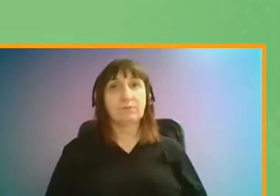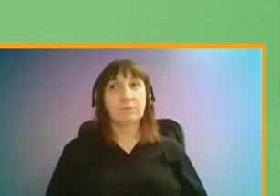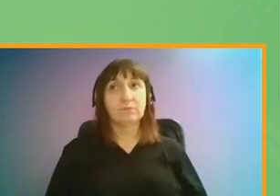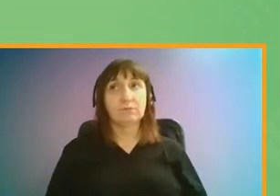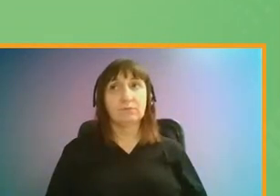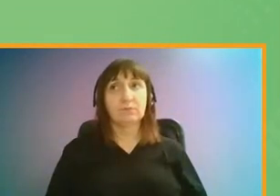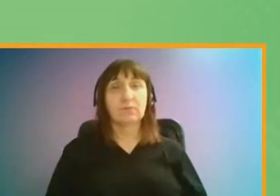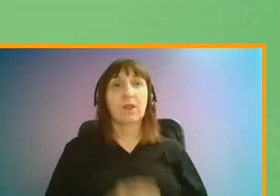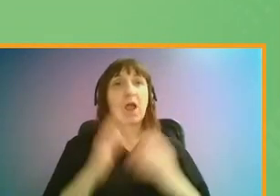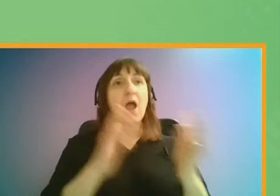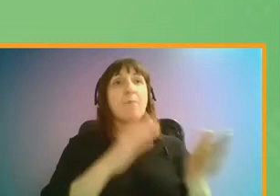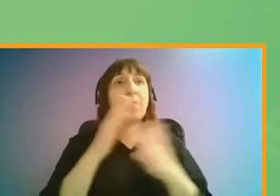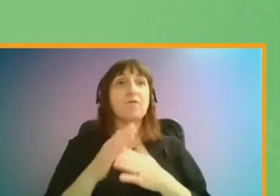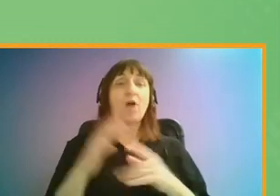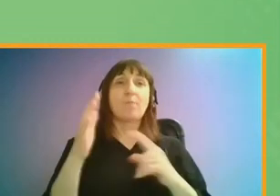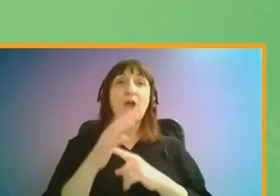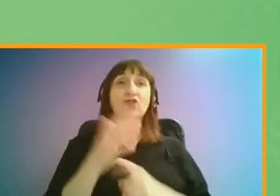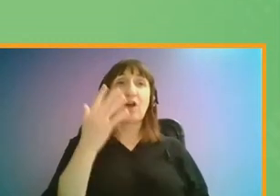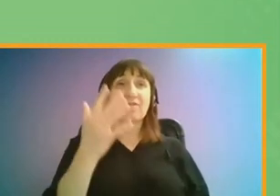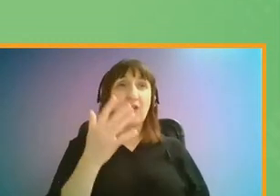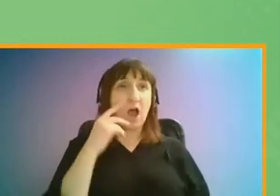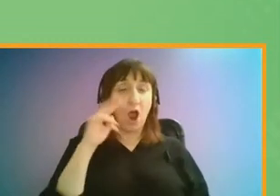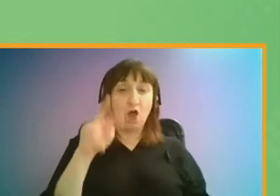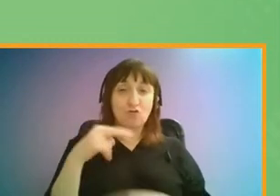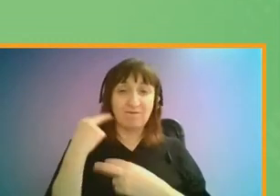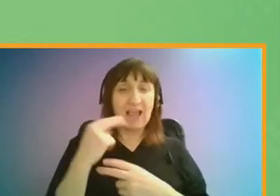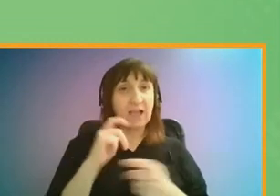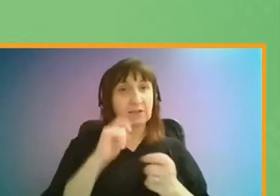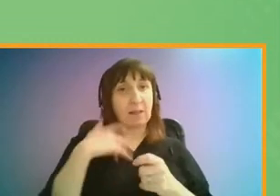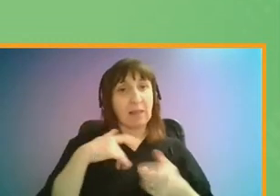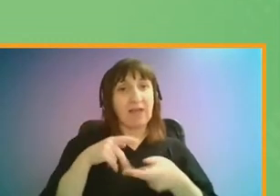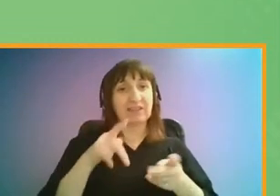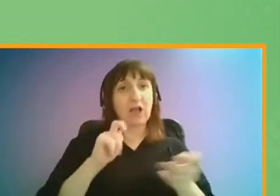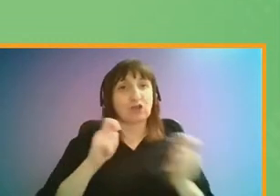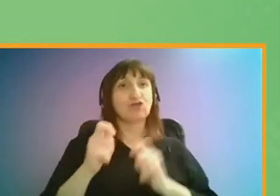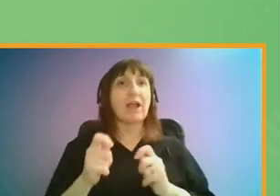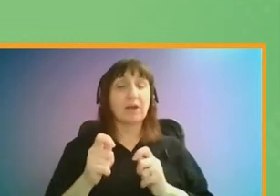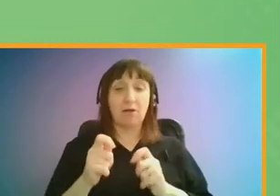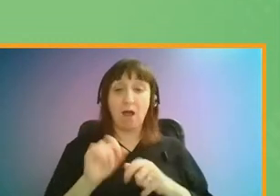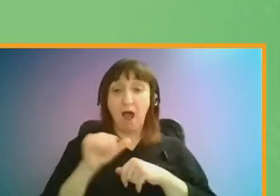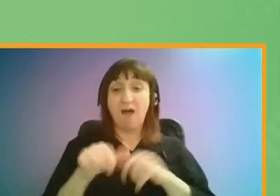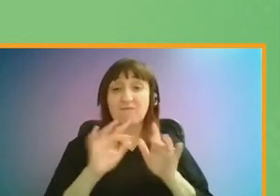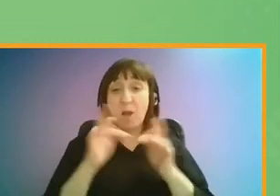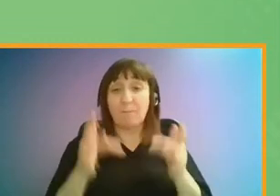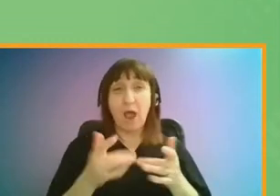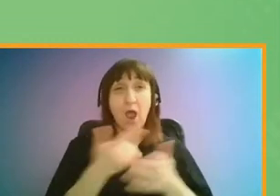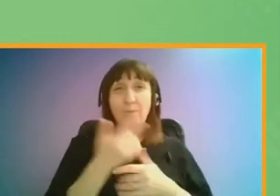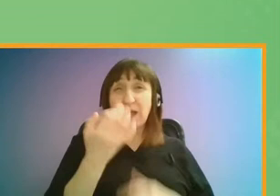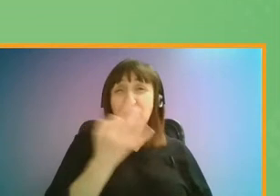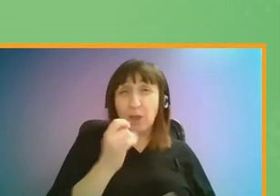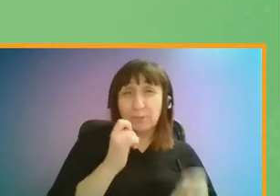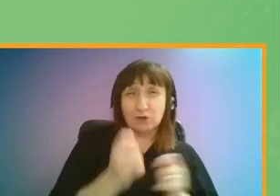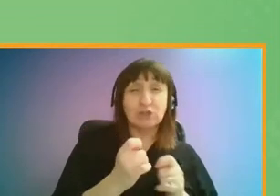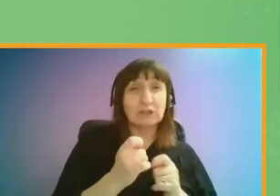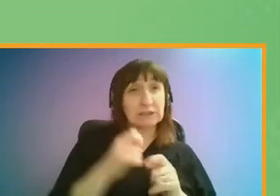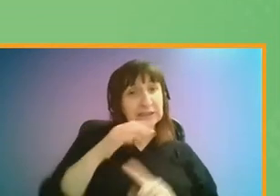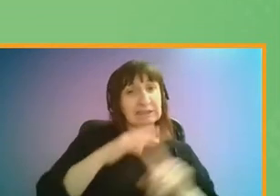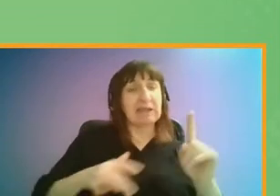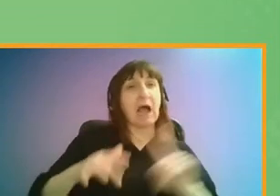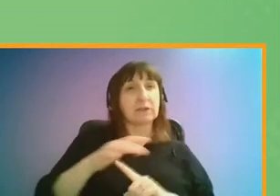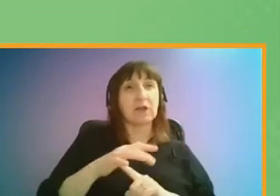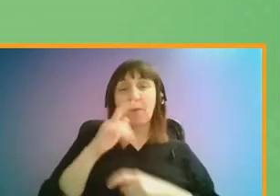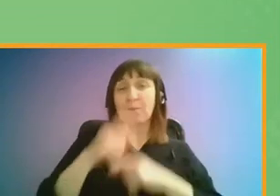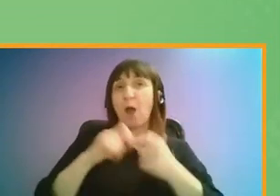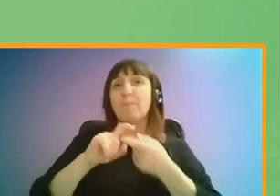Moving on then to priority five, reflect changing lifestyles. After the pandemic, many of the temporary changes in society may become